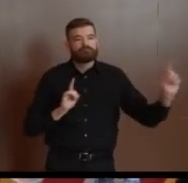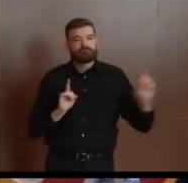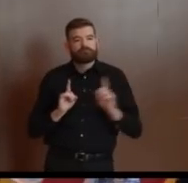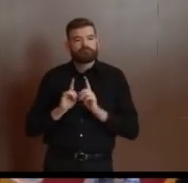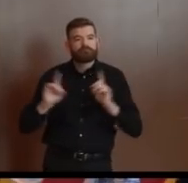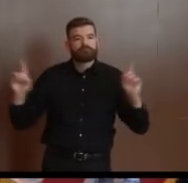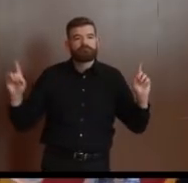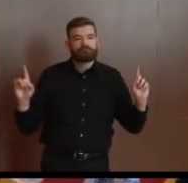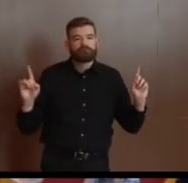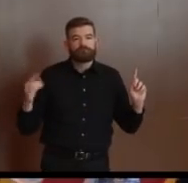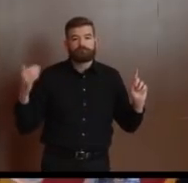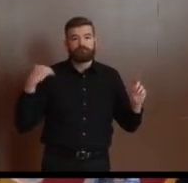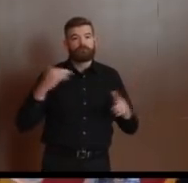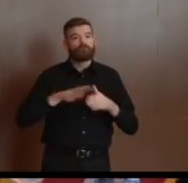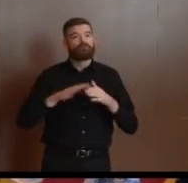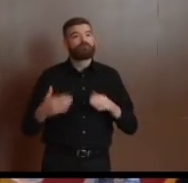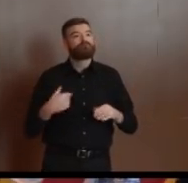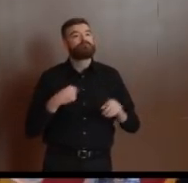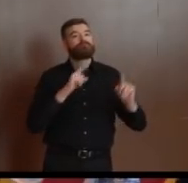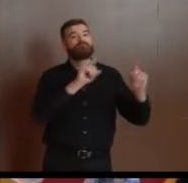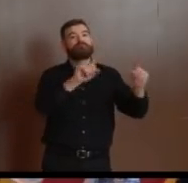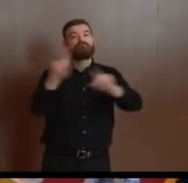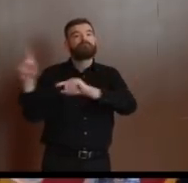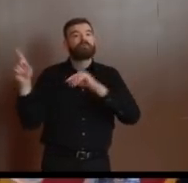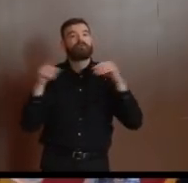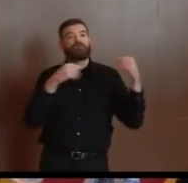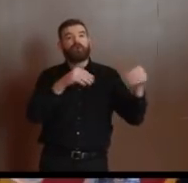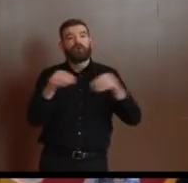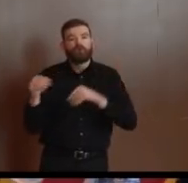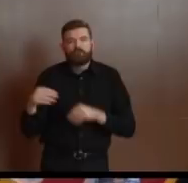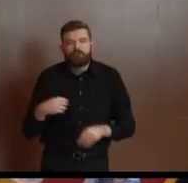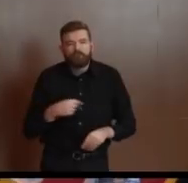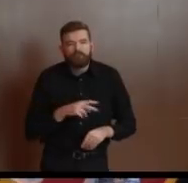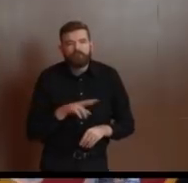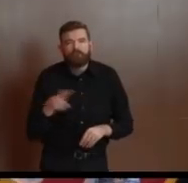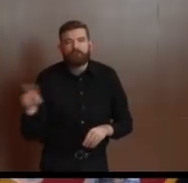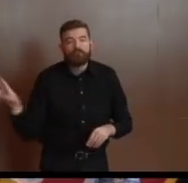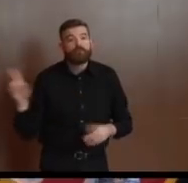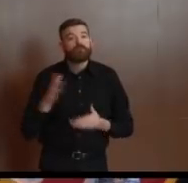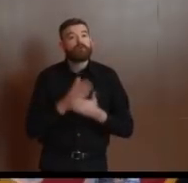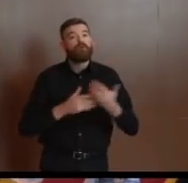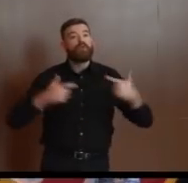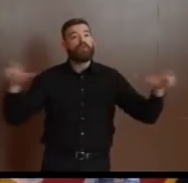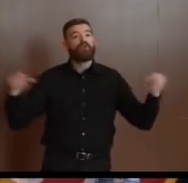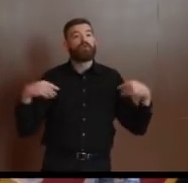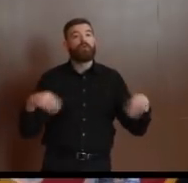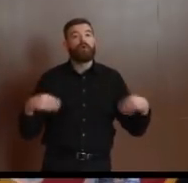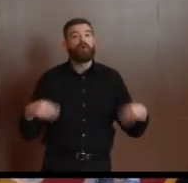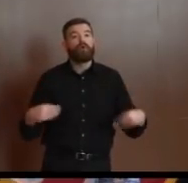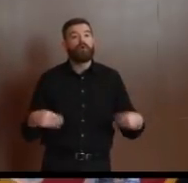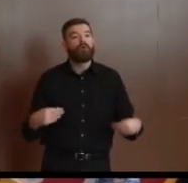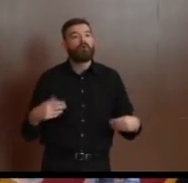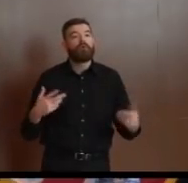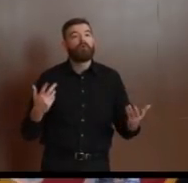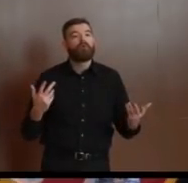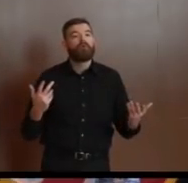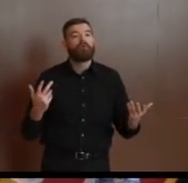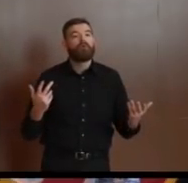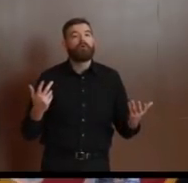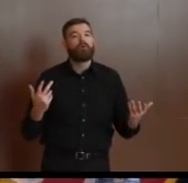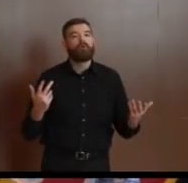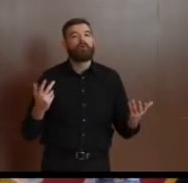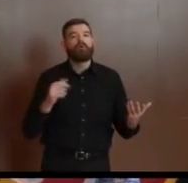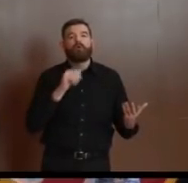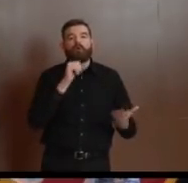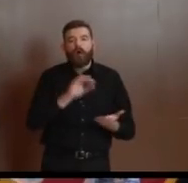noticed some larger stores are doing absolutely nothing with regard to counting people going in. I know we've done